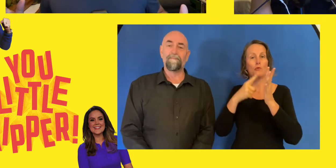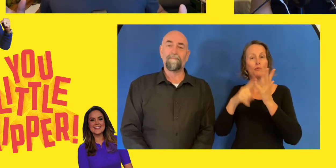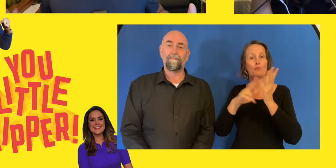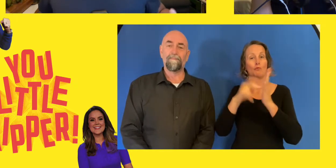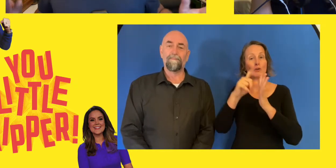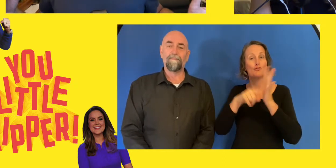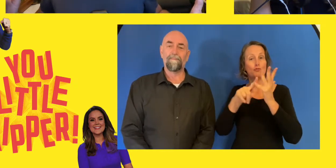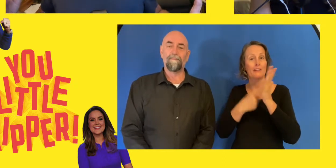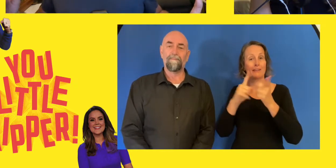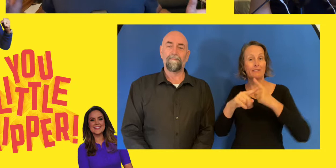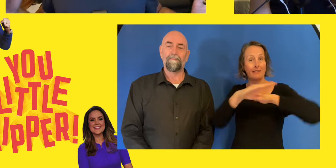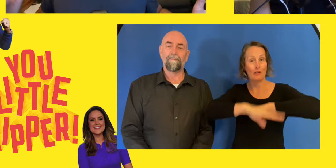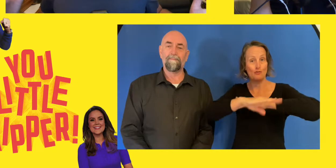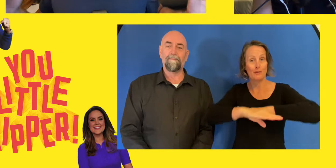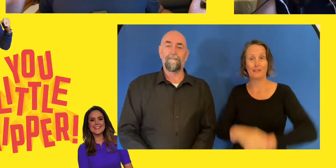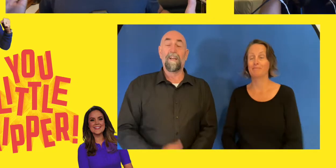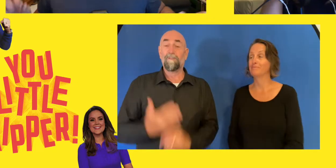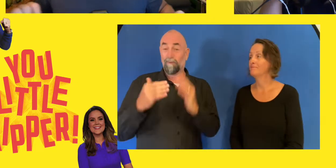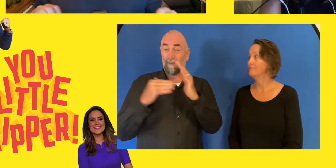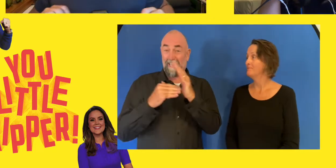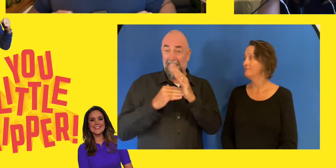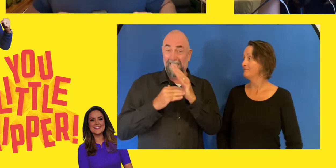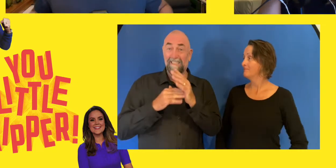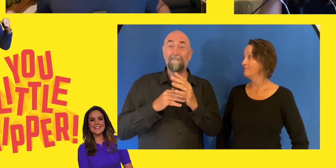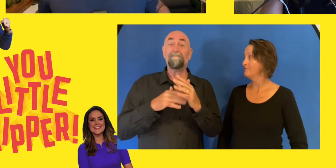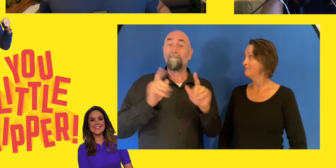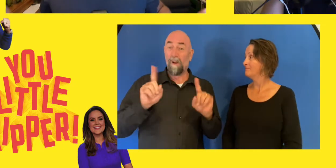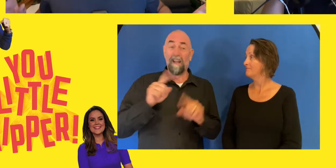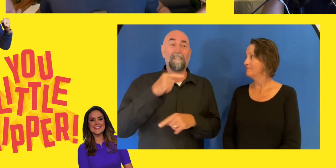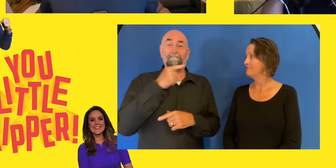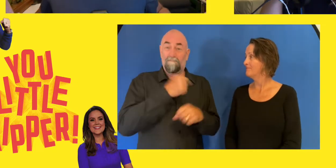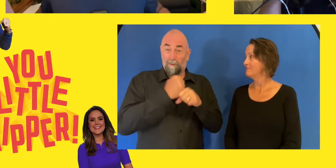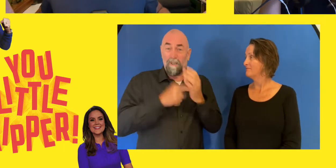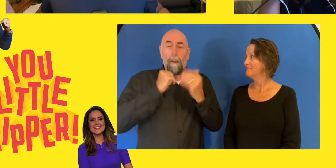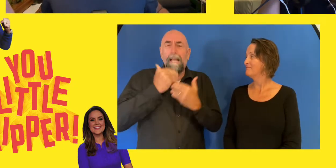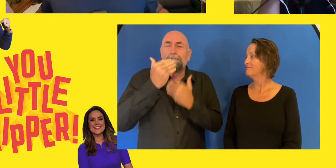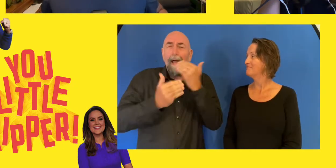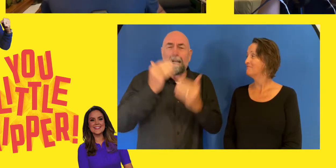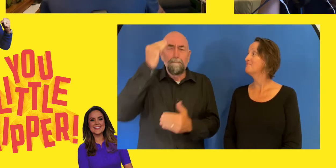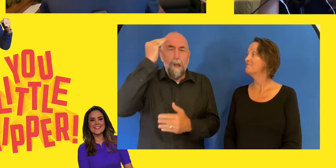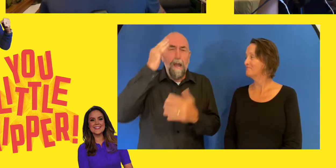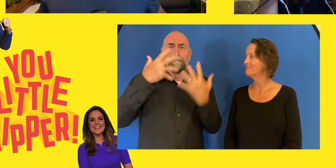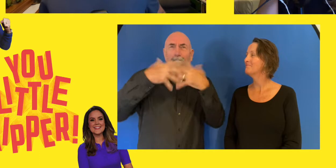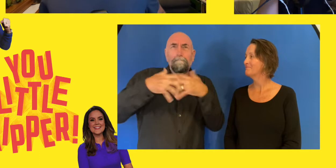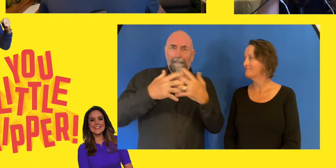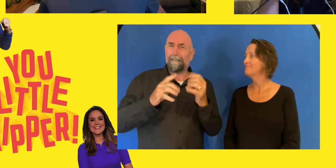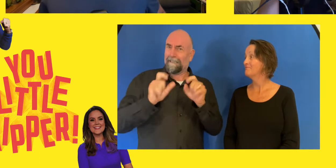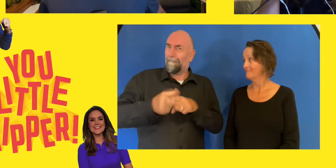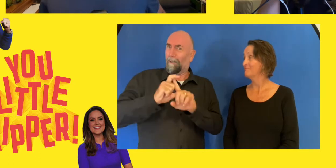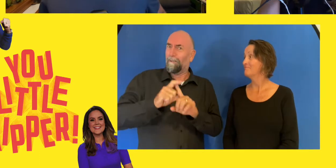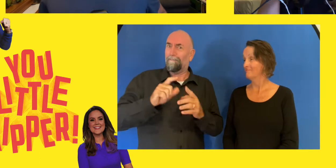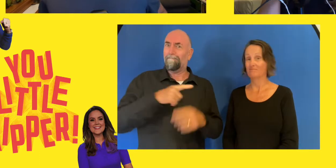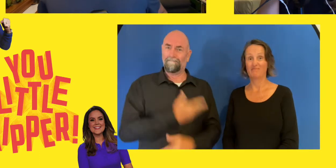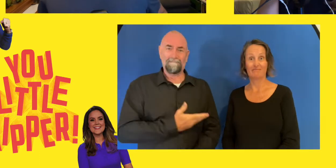today's show, Georgie Gambie Tunney explains the human mind in all its complexity. You didn't know I was